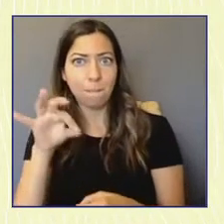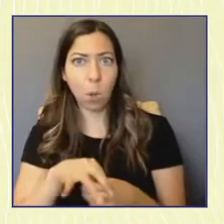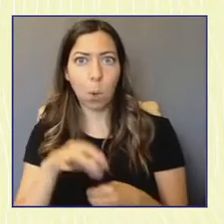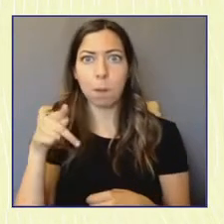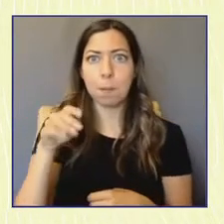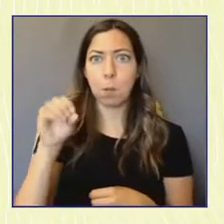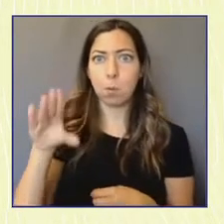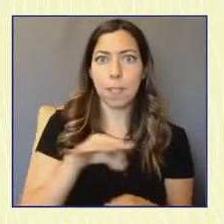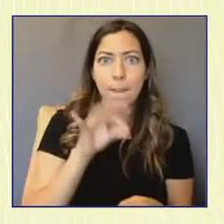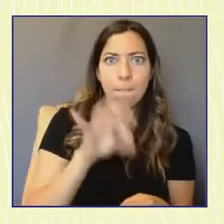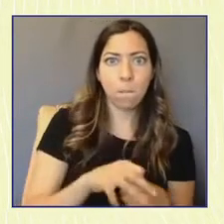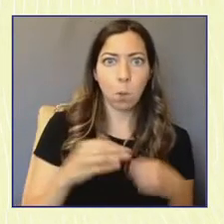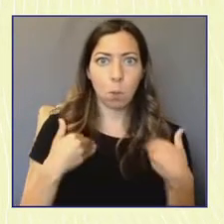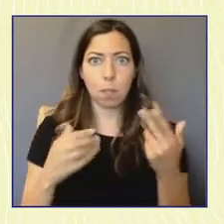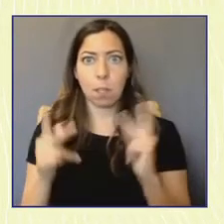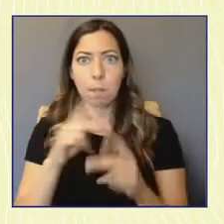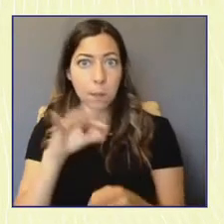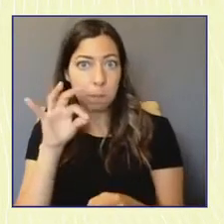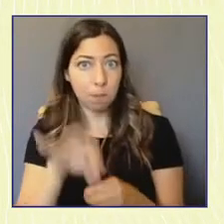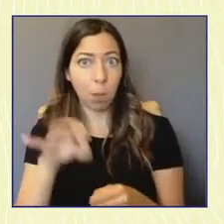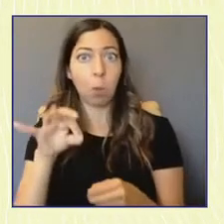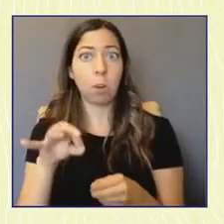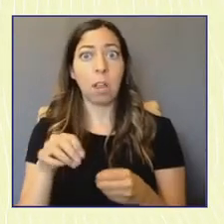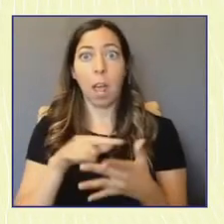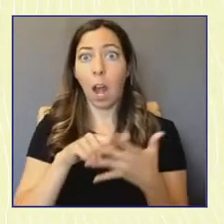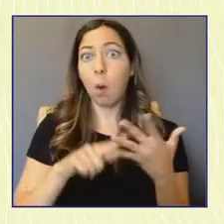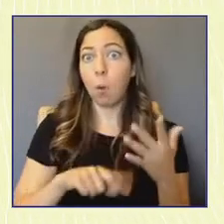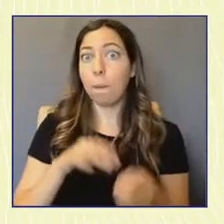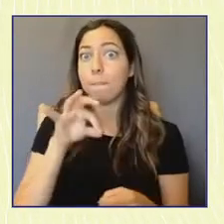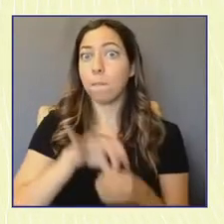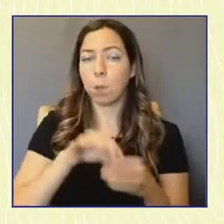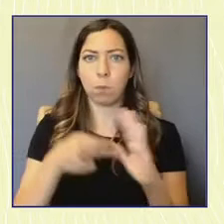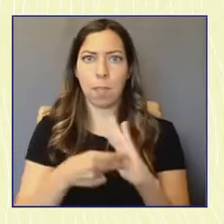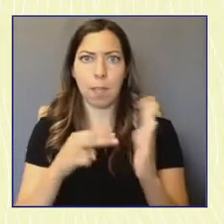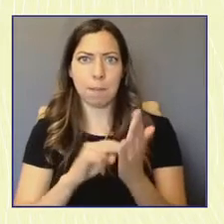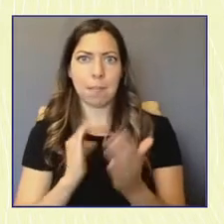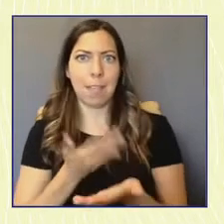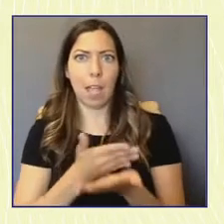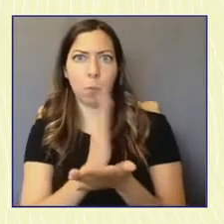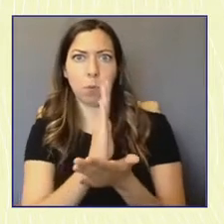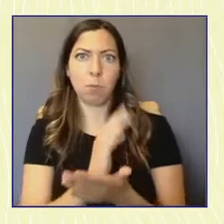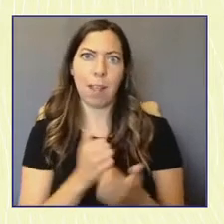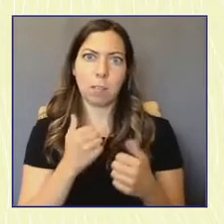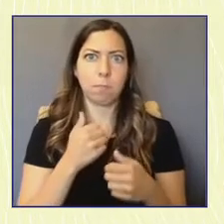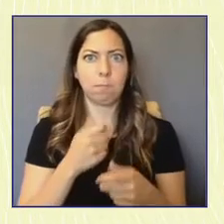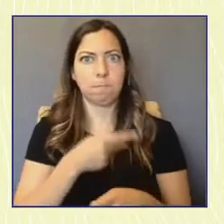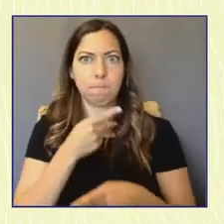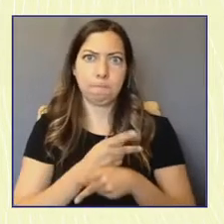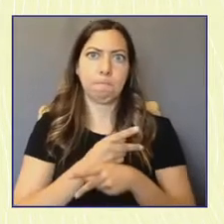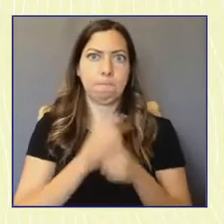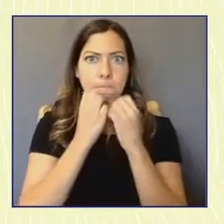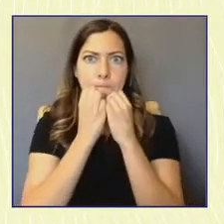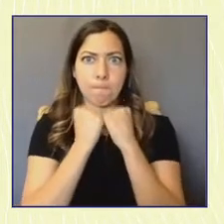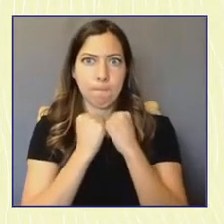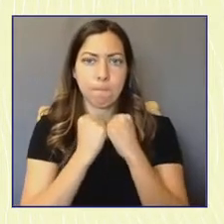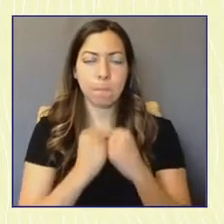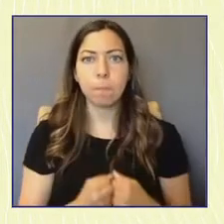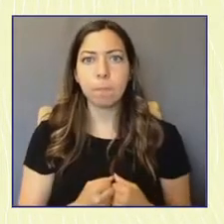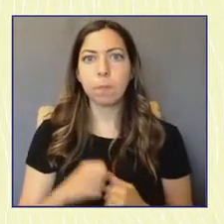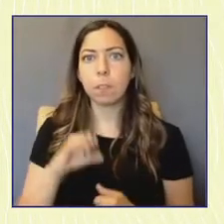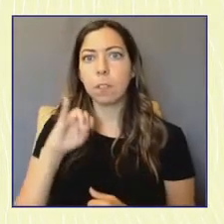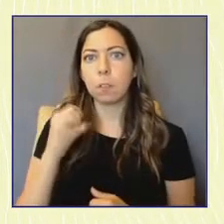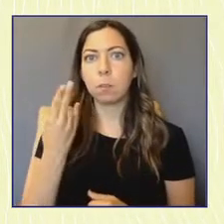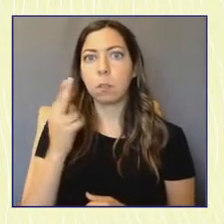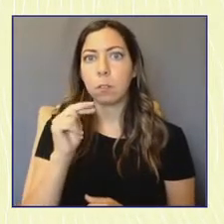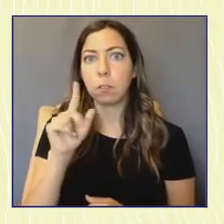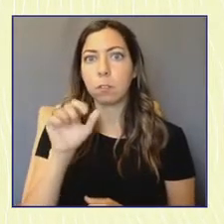voting. And we do not intend to surrender our rights anytime. We must pick up where John Lewis left